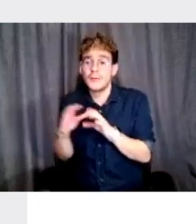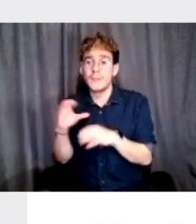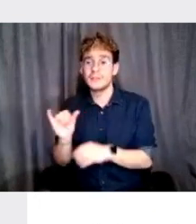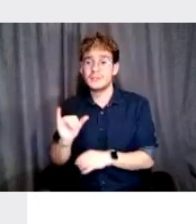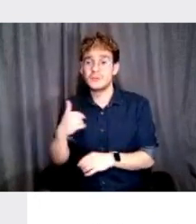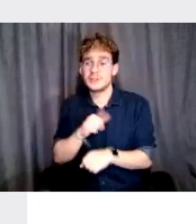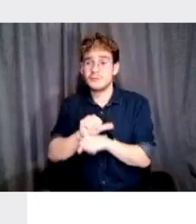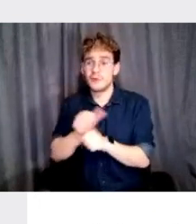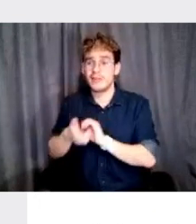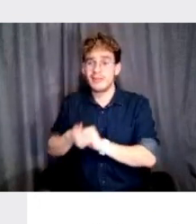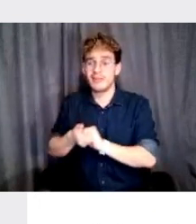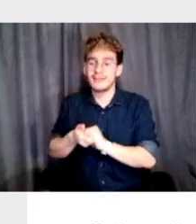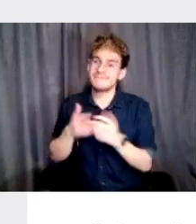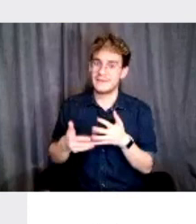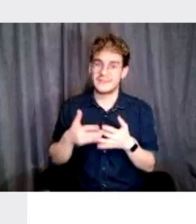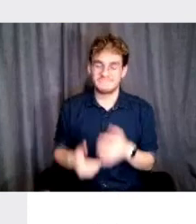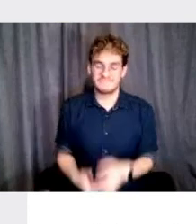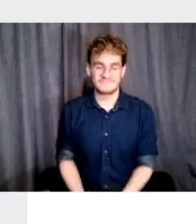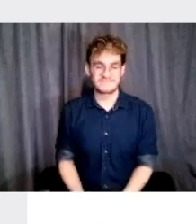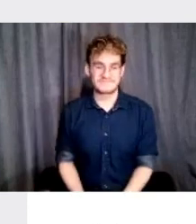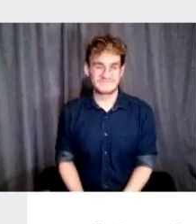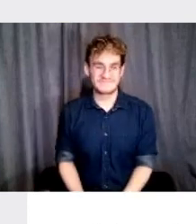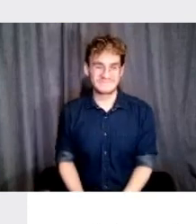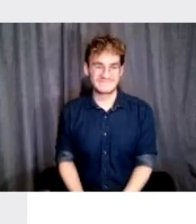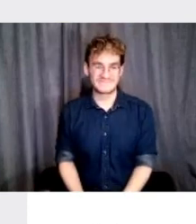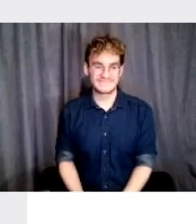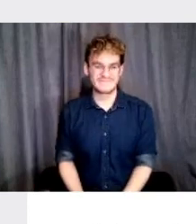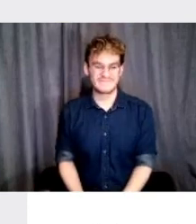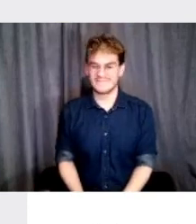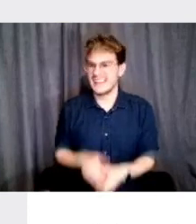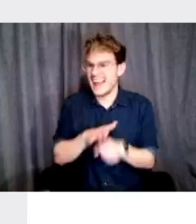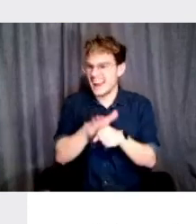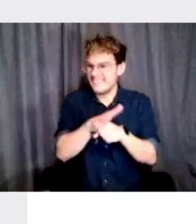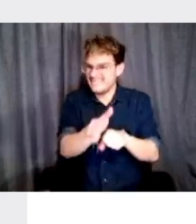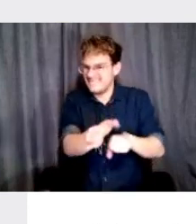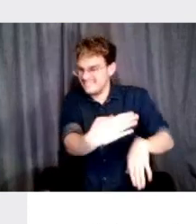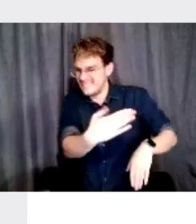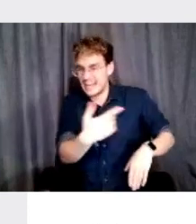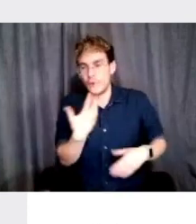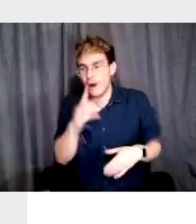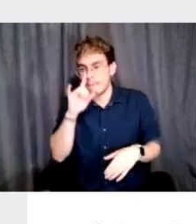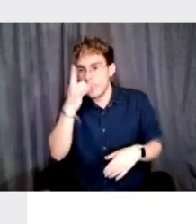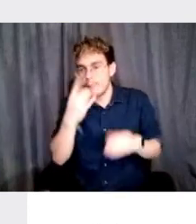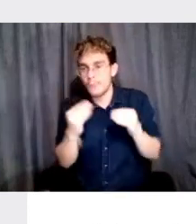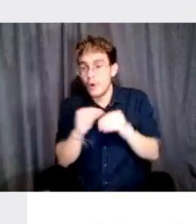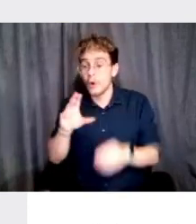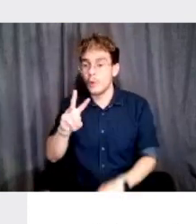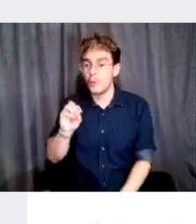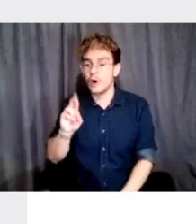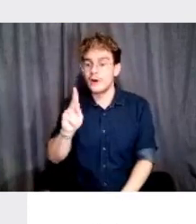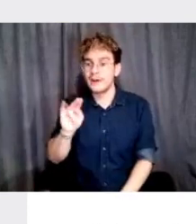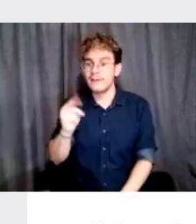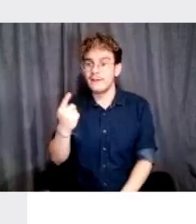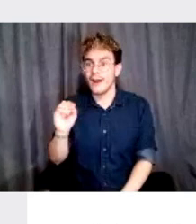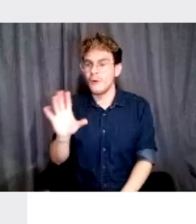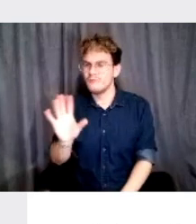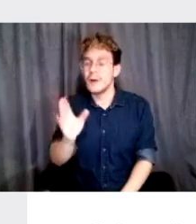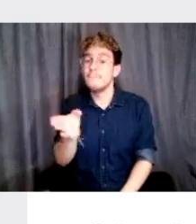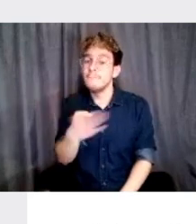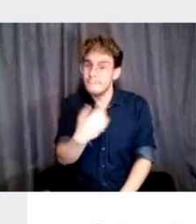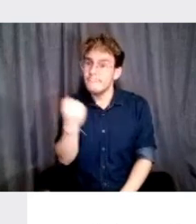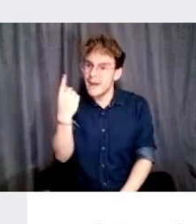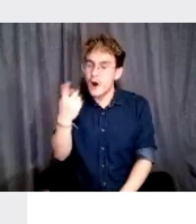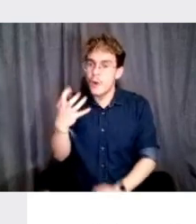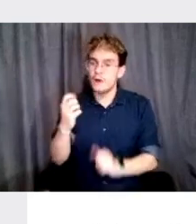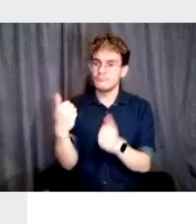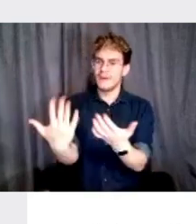But anyways, so enough of that. I don't want to bore you with more work in code, but I think it's important to give some context on why